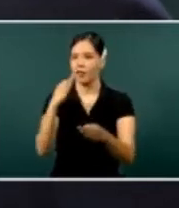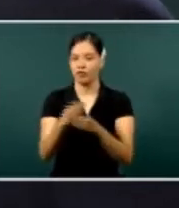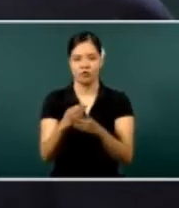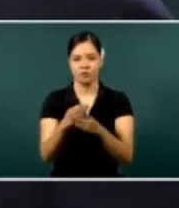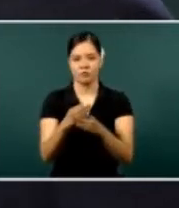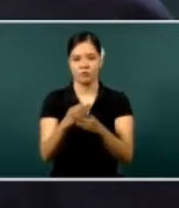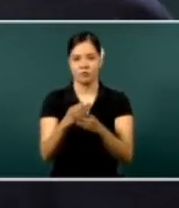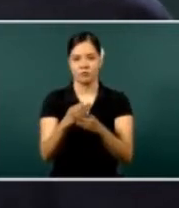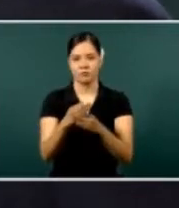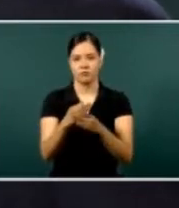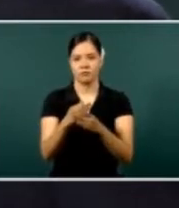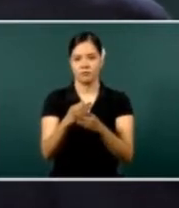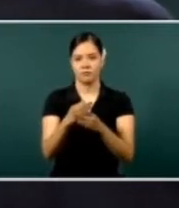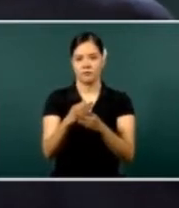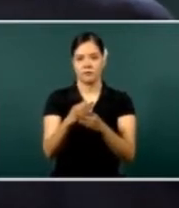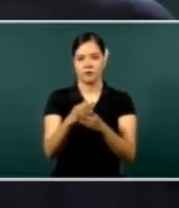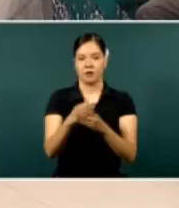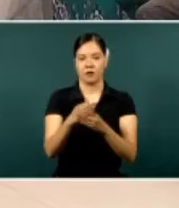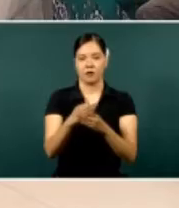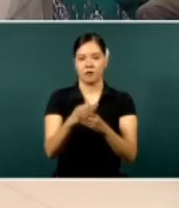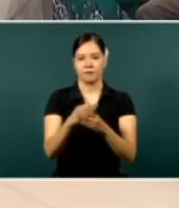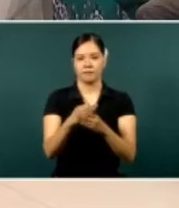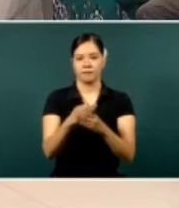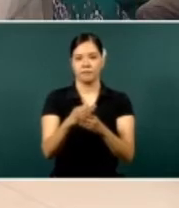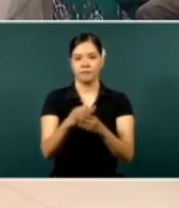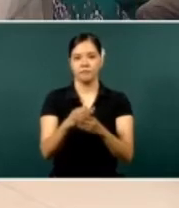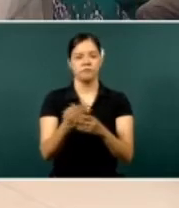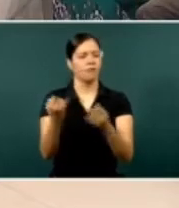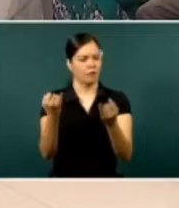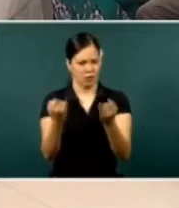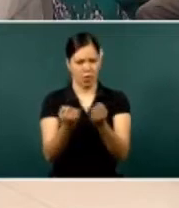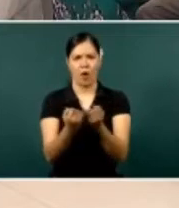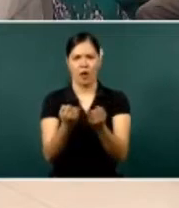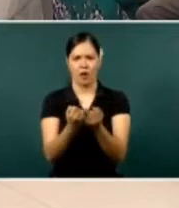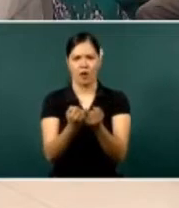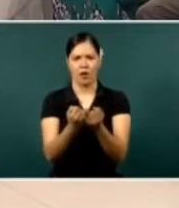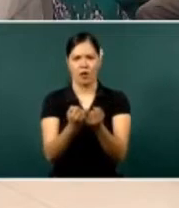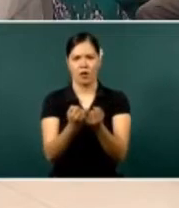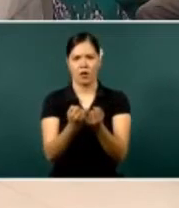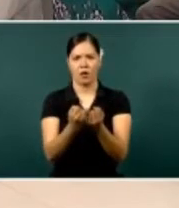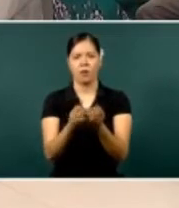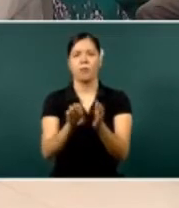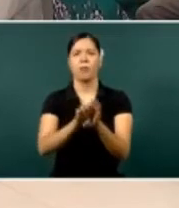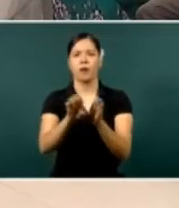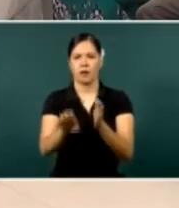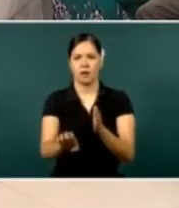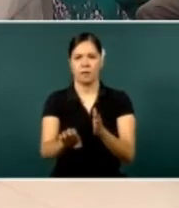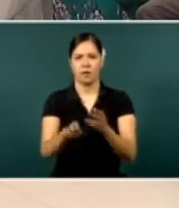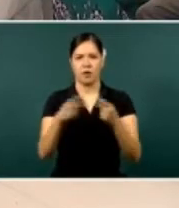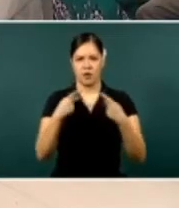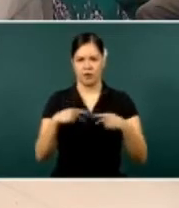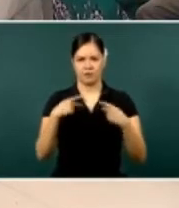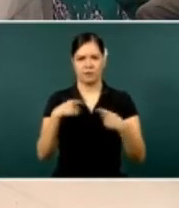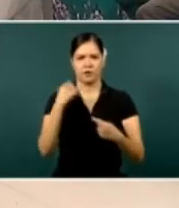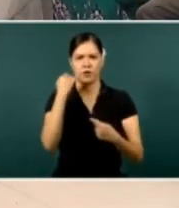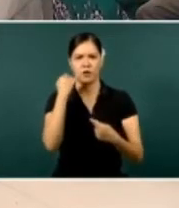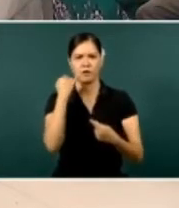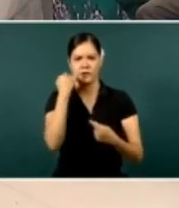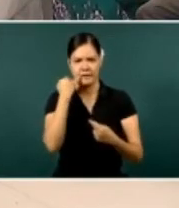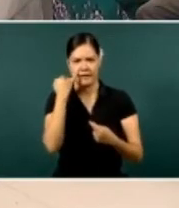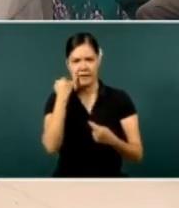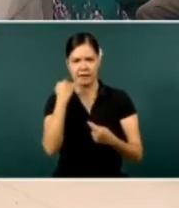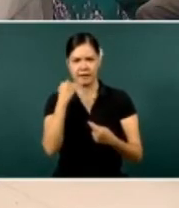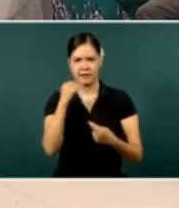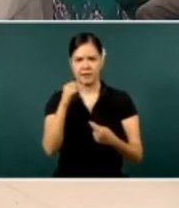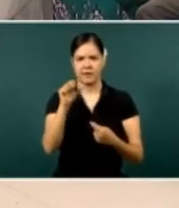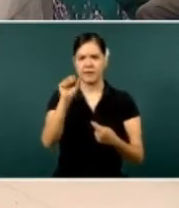um, people from Durango. And in the case of the indigenous communities, it's not